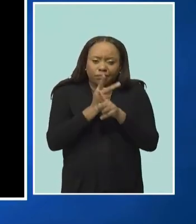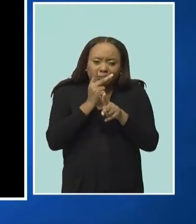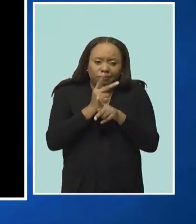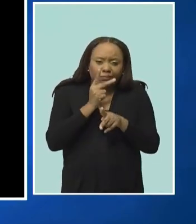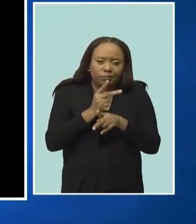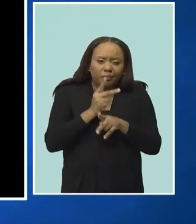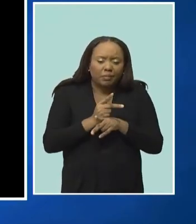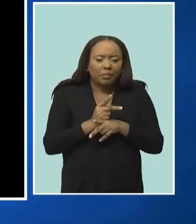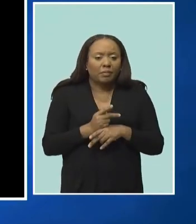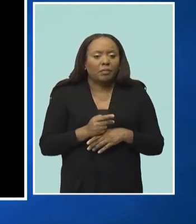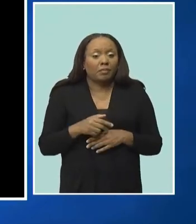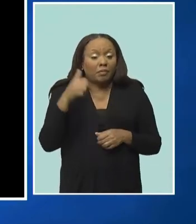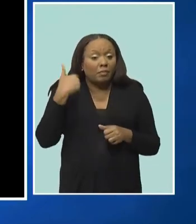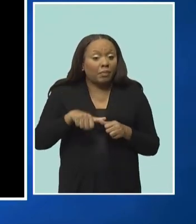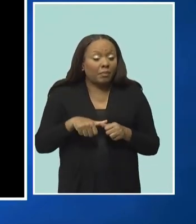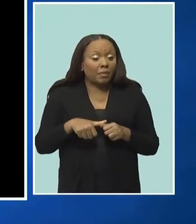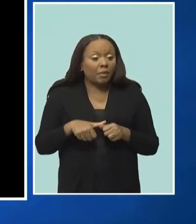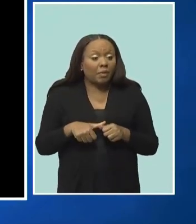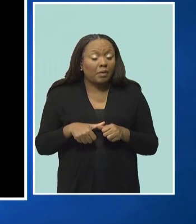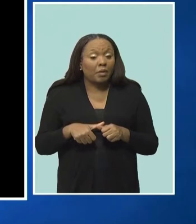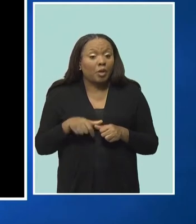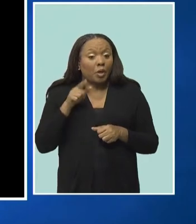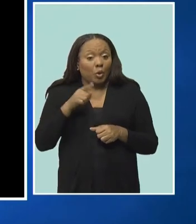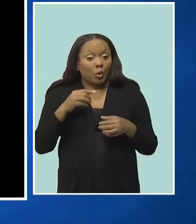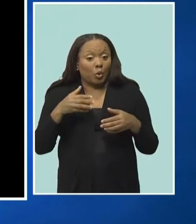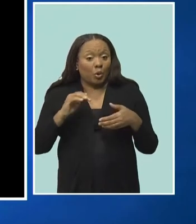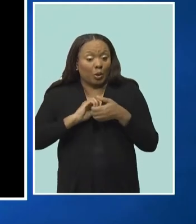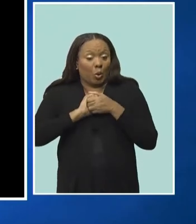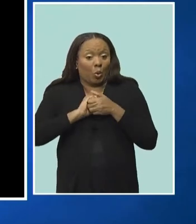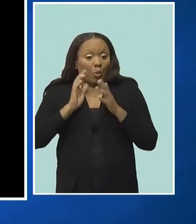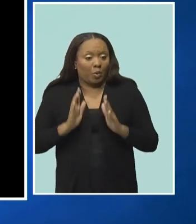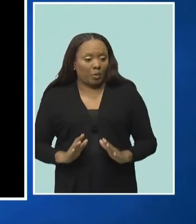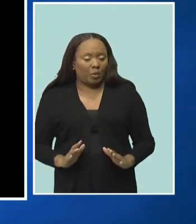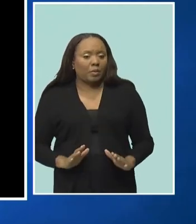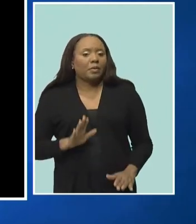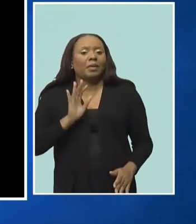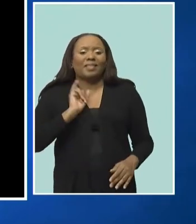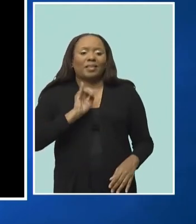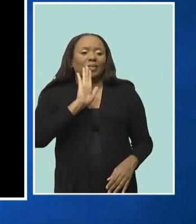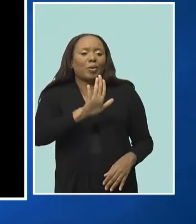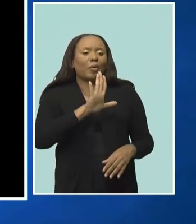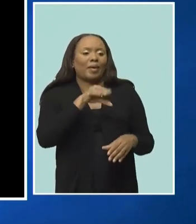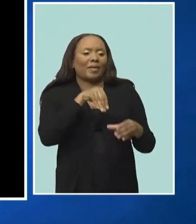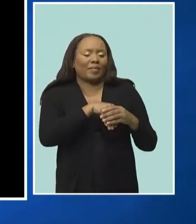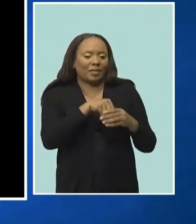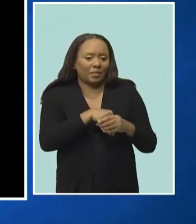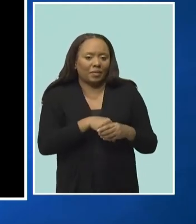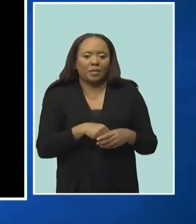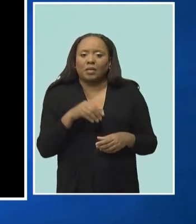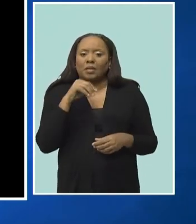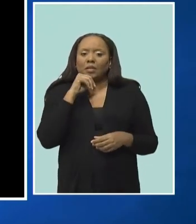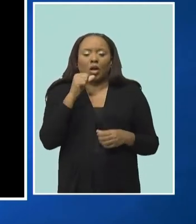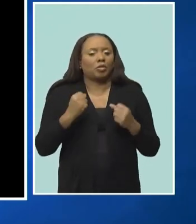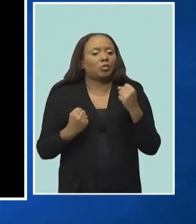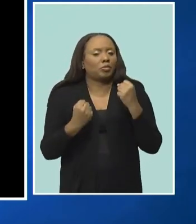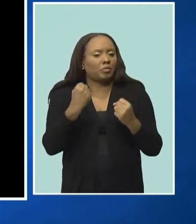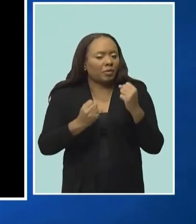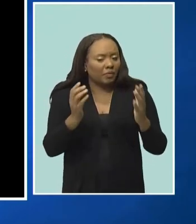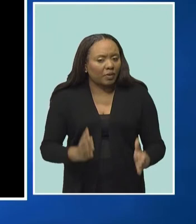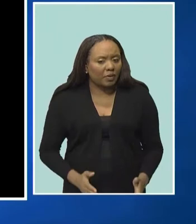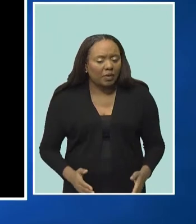it is his or her investment, not the operator. And therefore, the owner